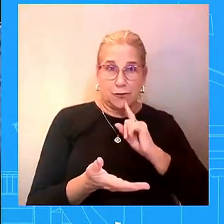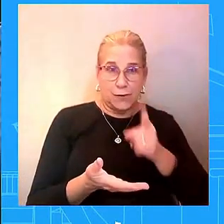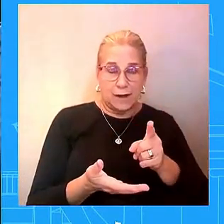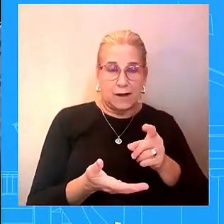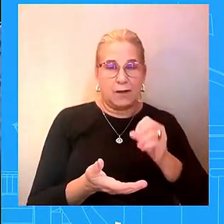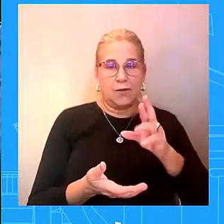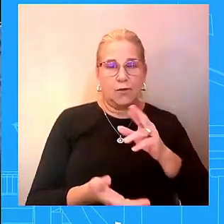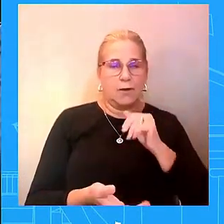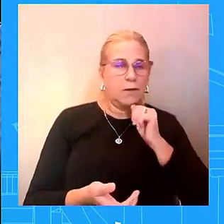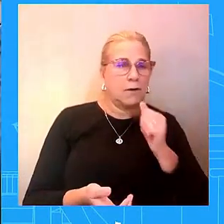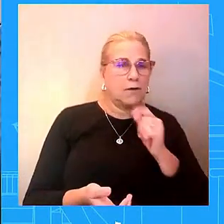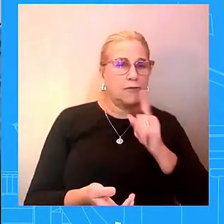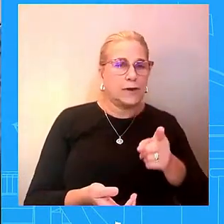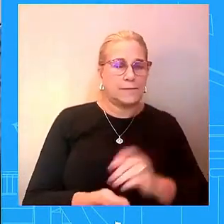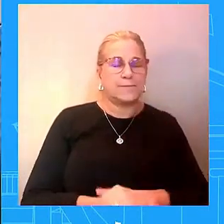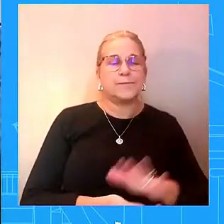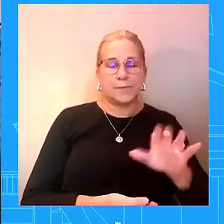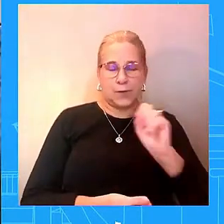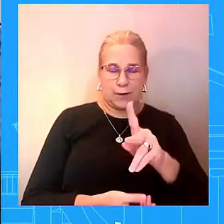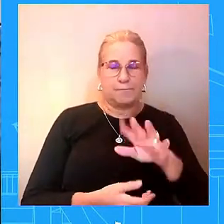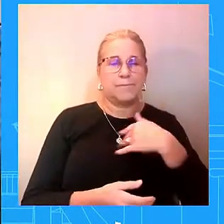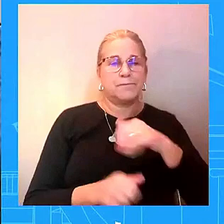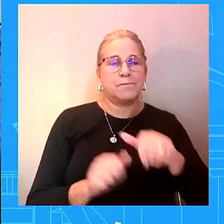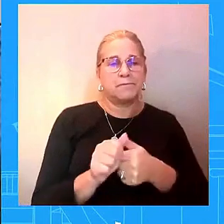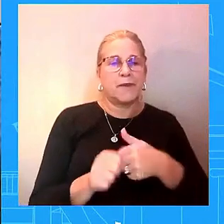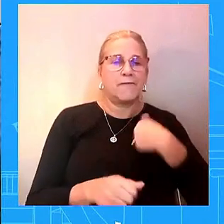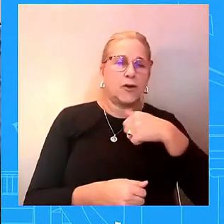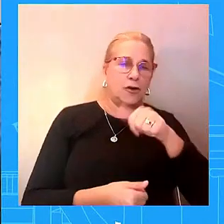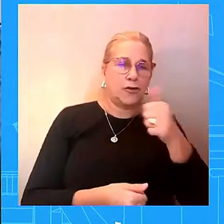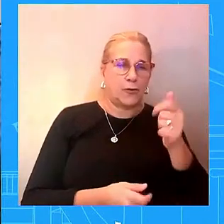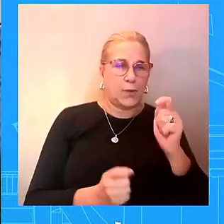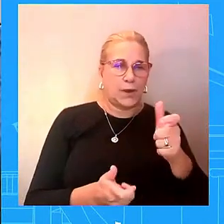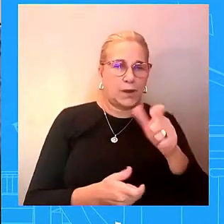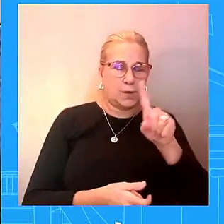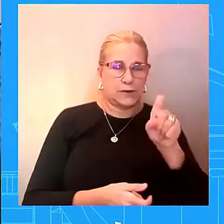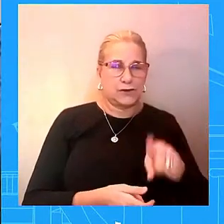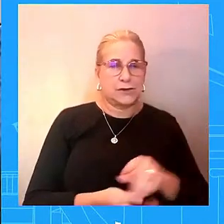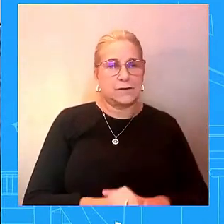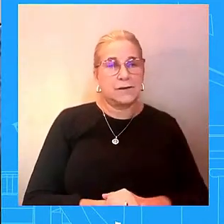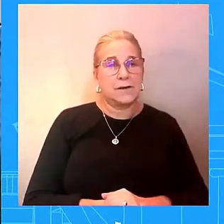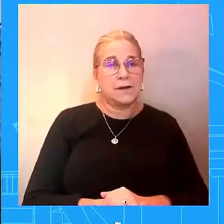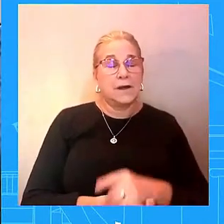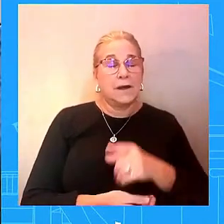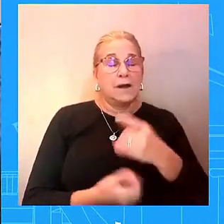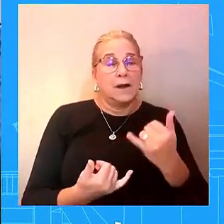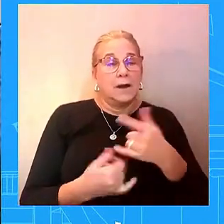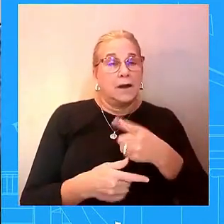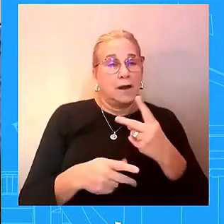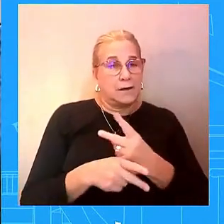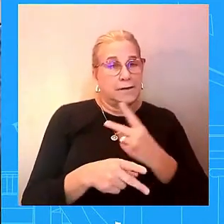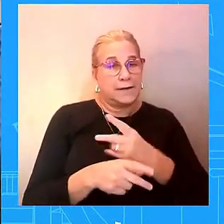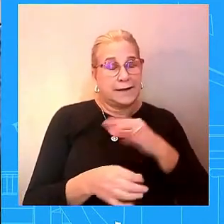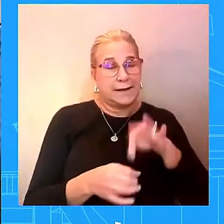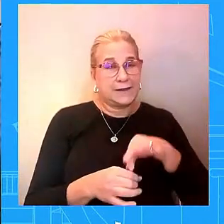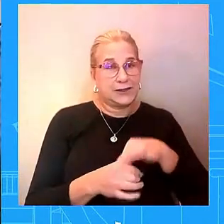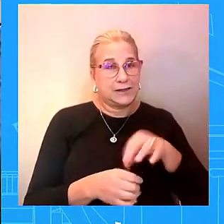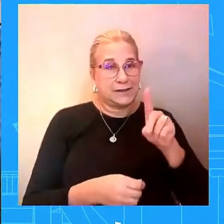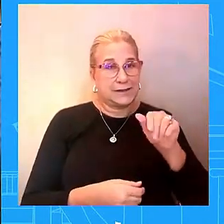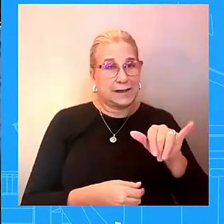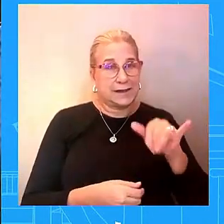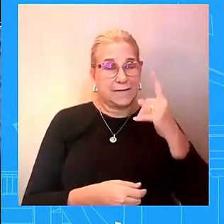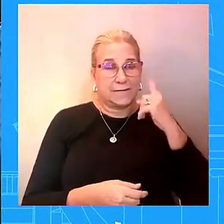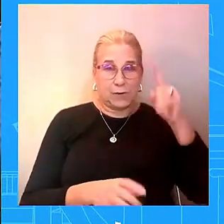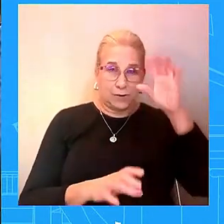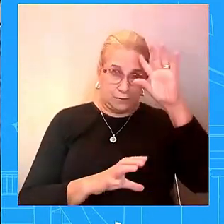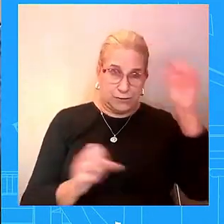darlene i know you're figuring out his election day plans but given the potential for political unrest in the days that follow will the